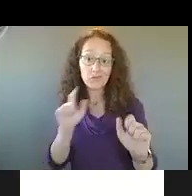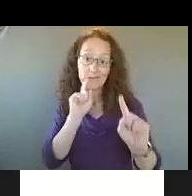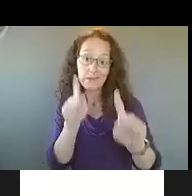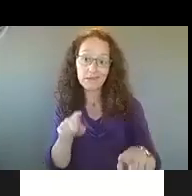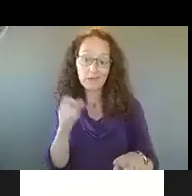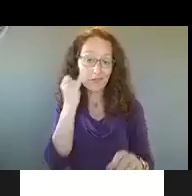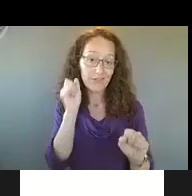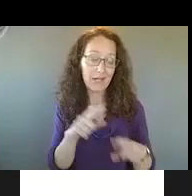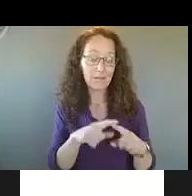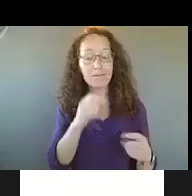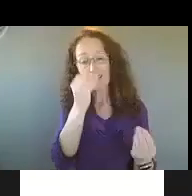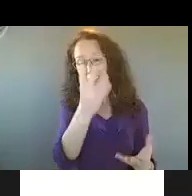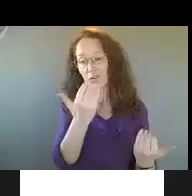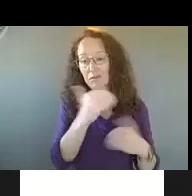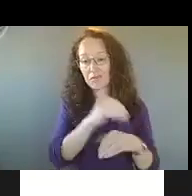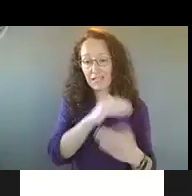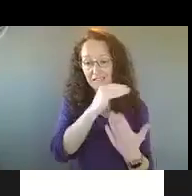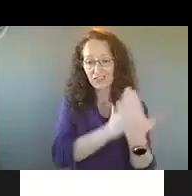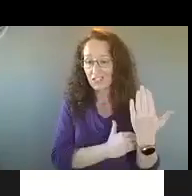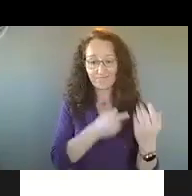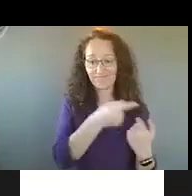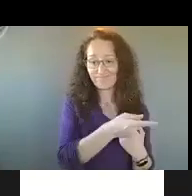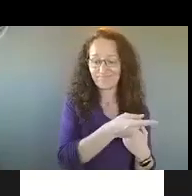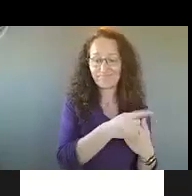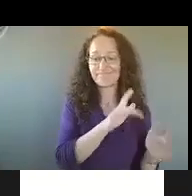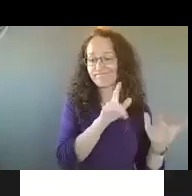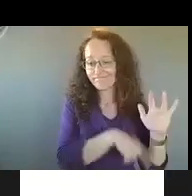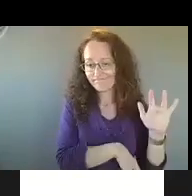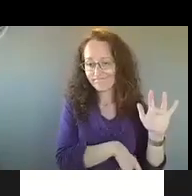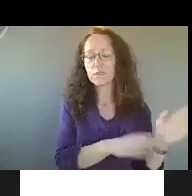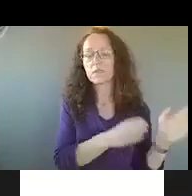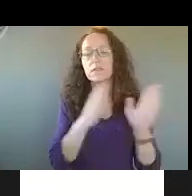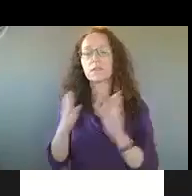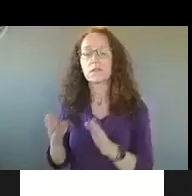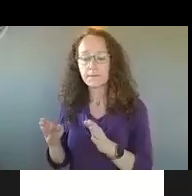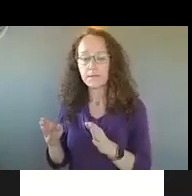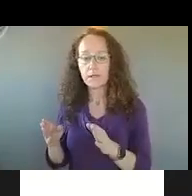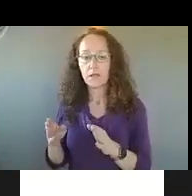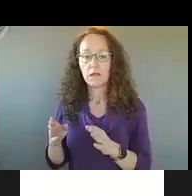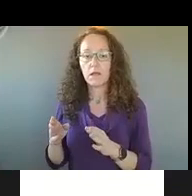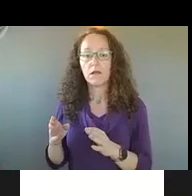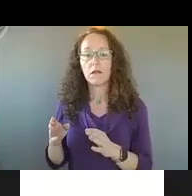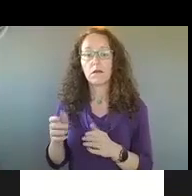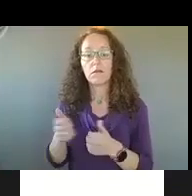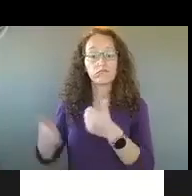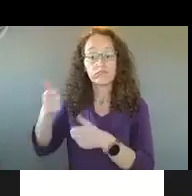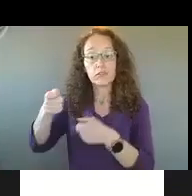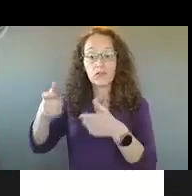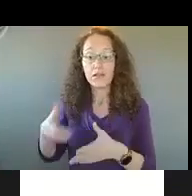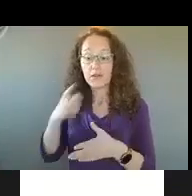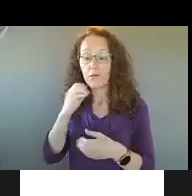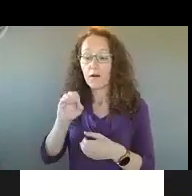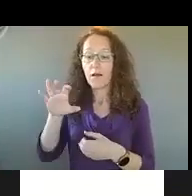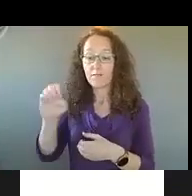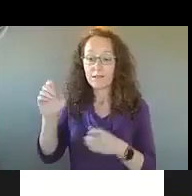have them here on our agenda this evening. We will also be welcomed by the Director of the Office of Violence Prevention,